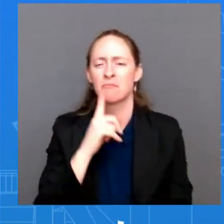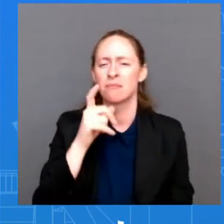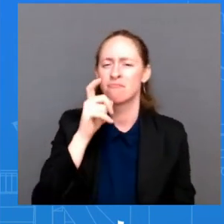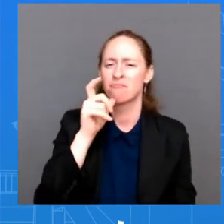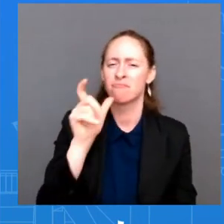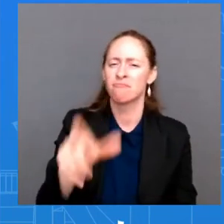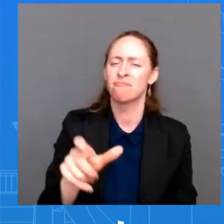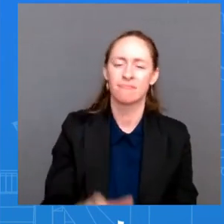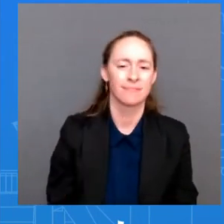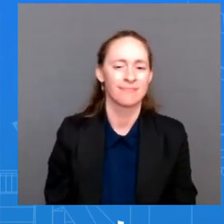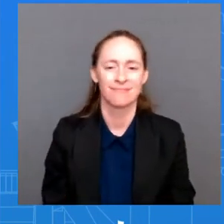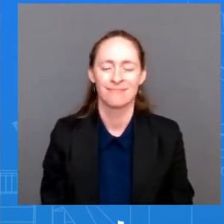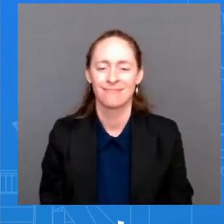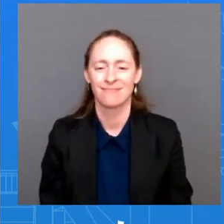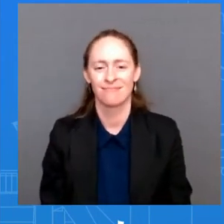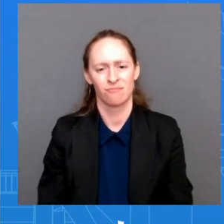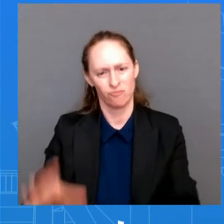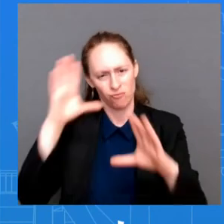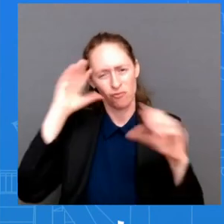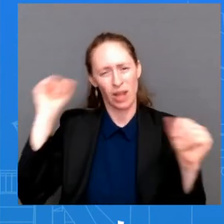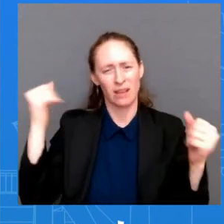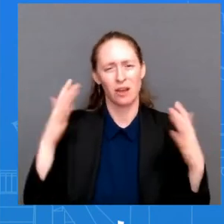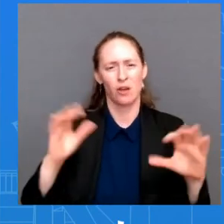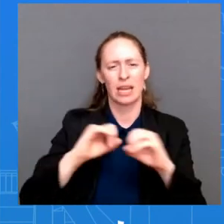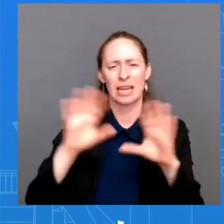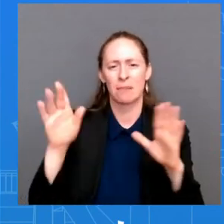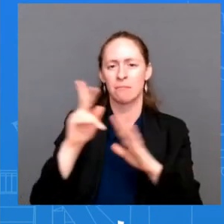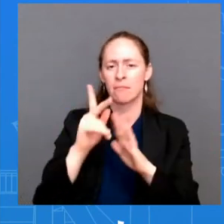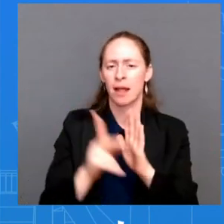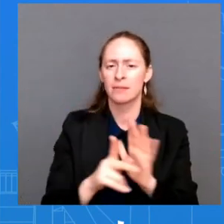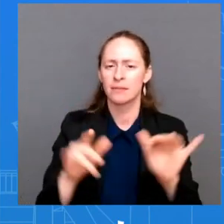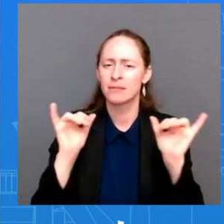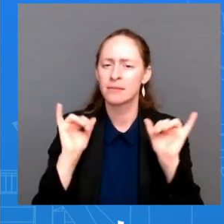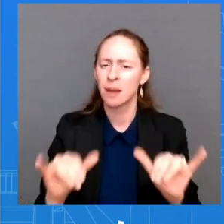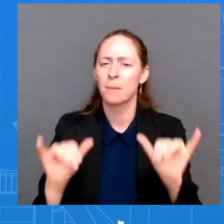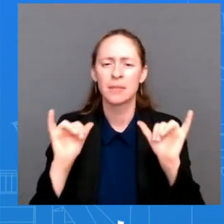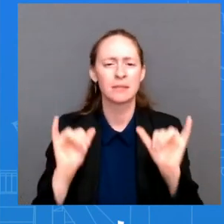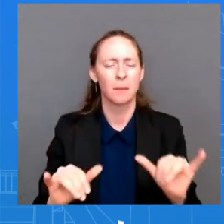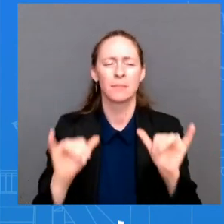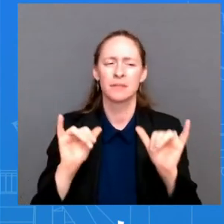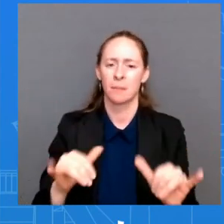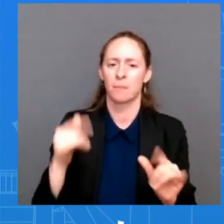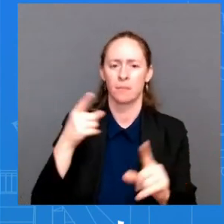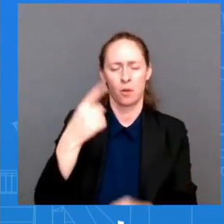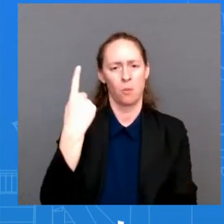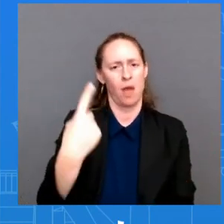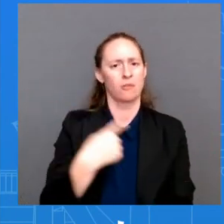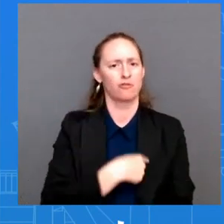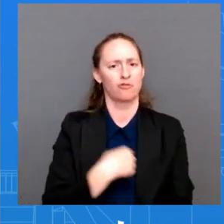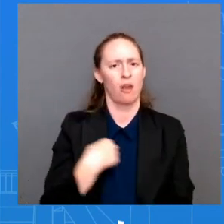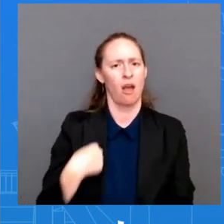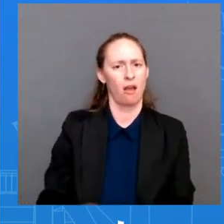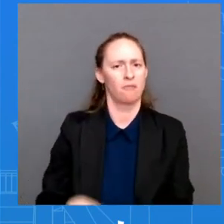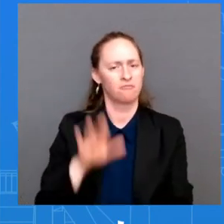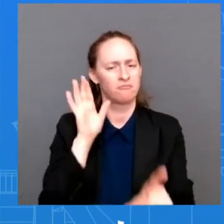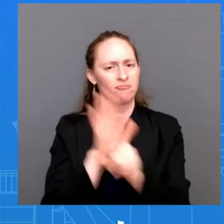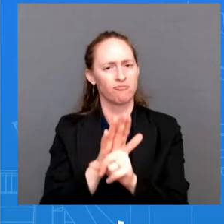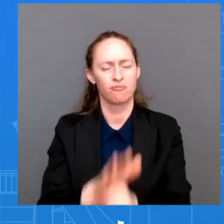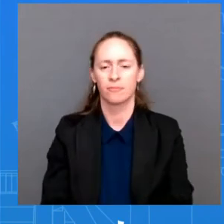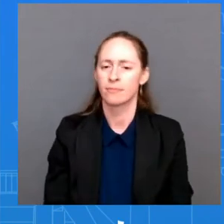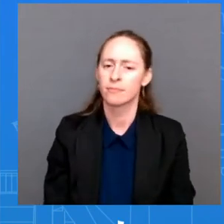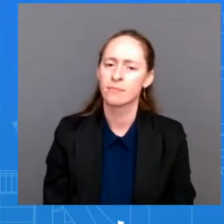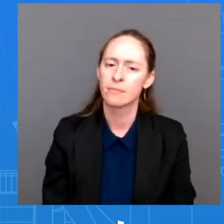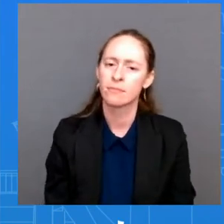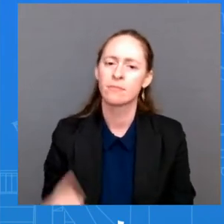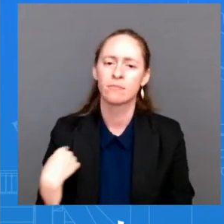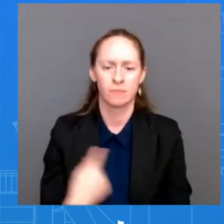change uh in the one china policy uh we continue to support the taiwan relations act uh what